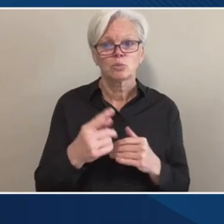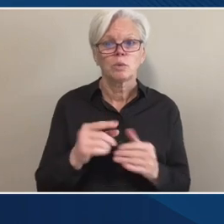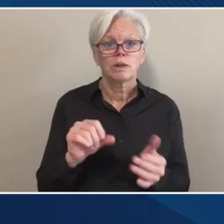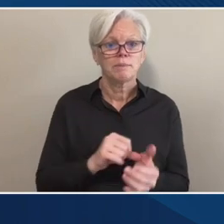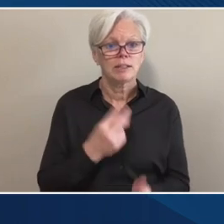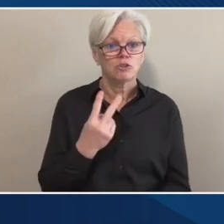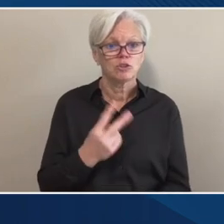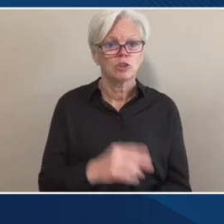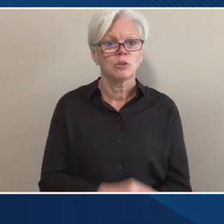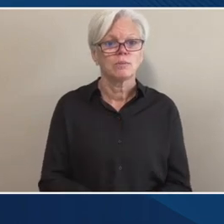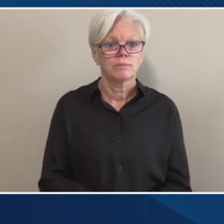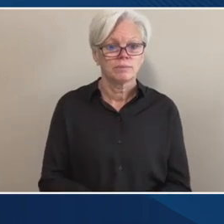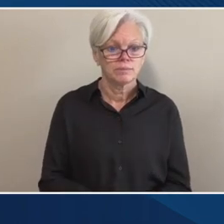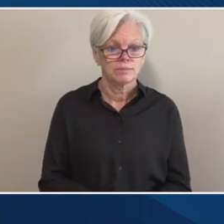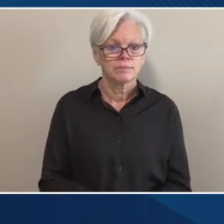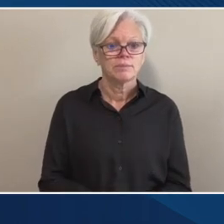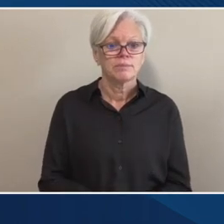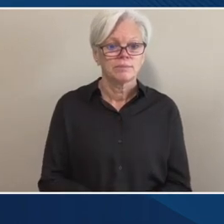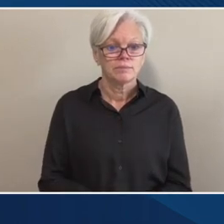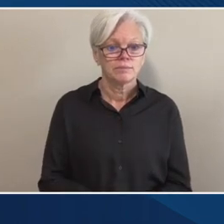-hmm. Bottom of page two. Vanessa?